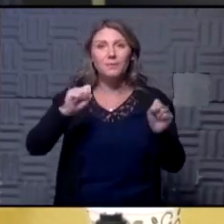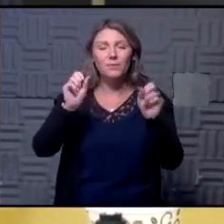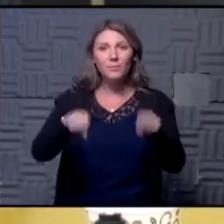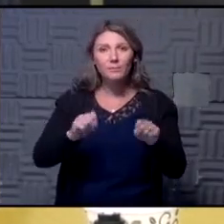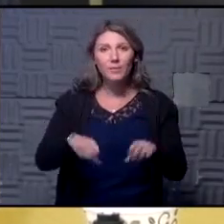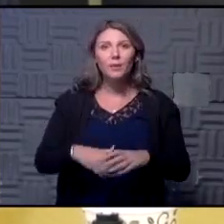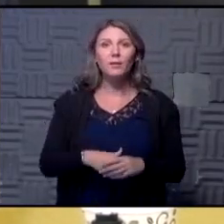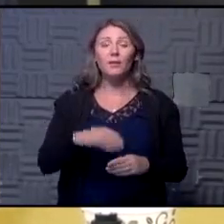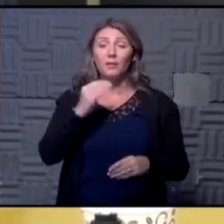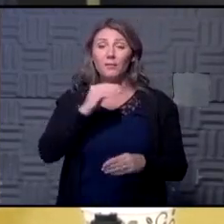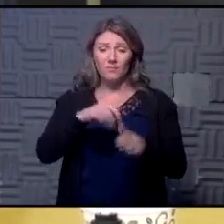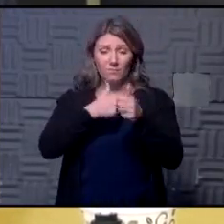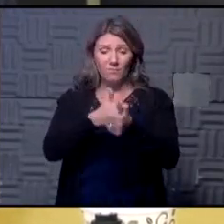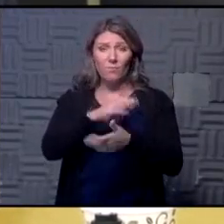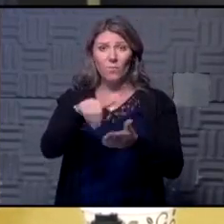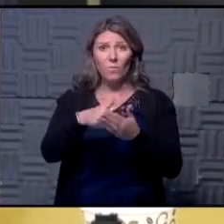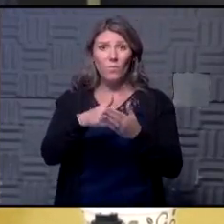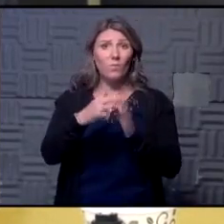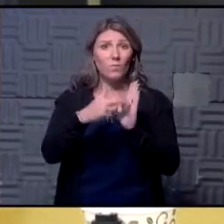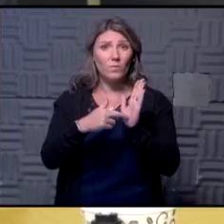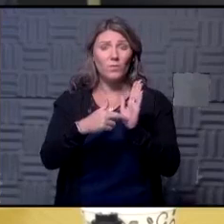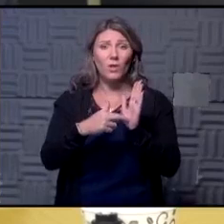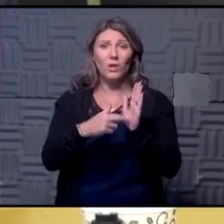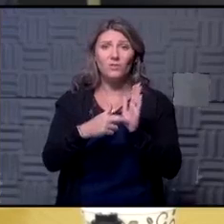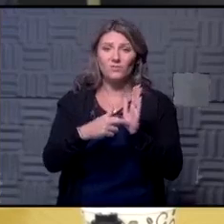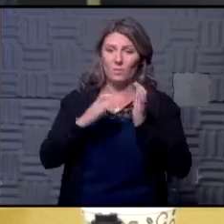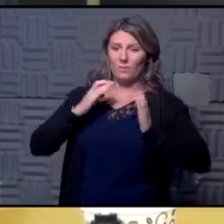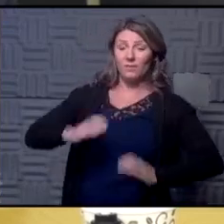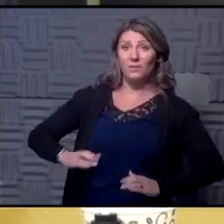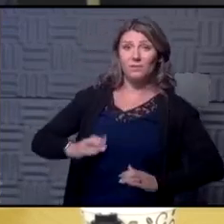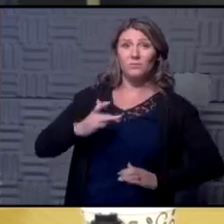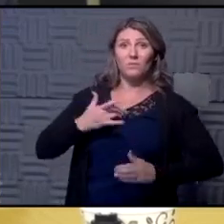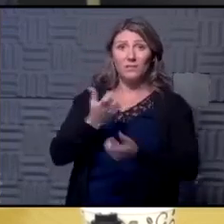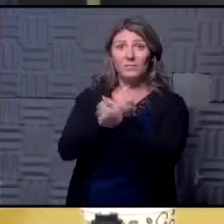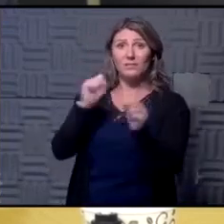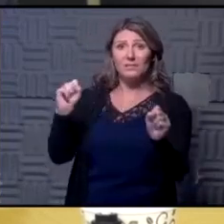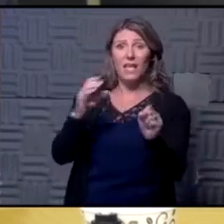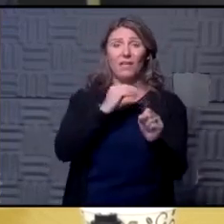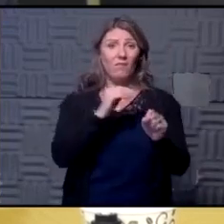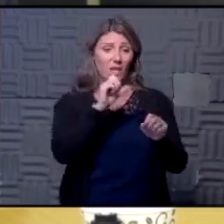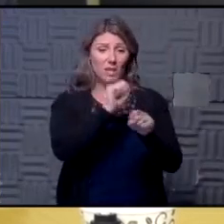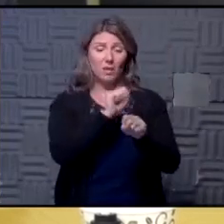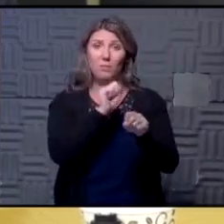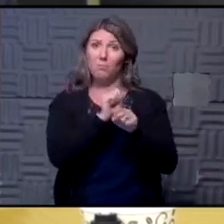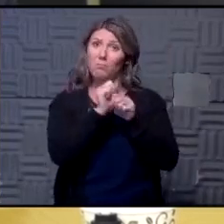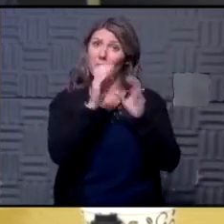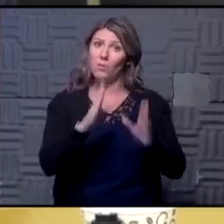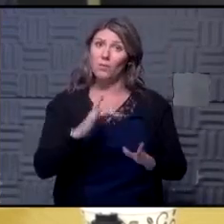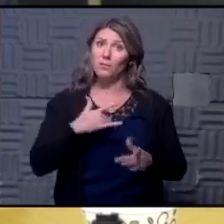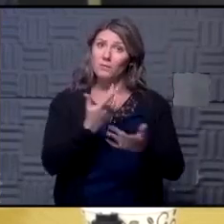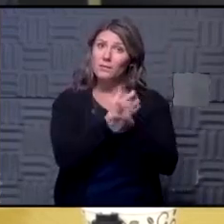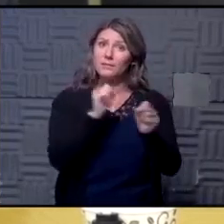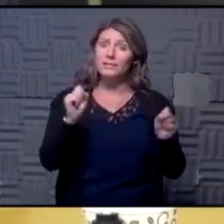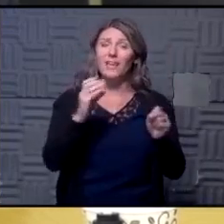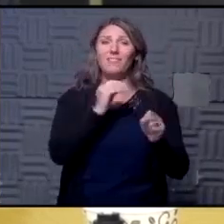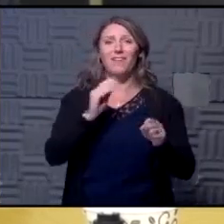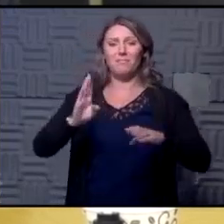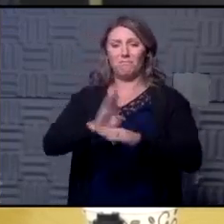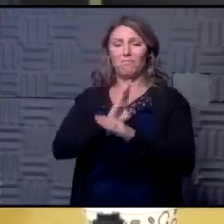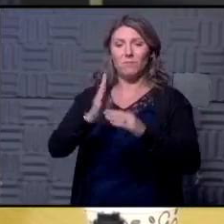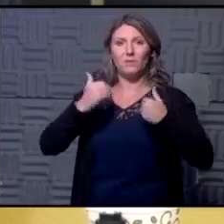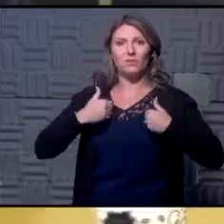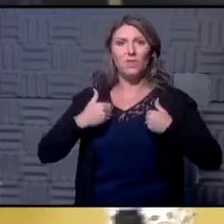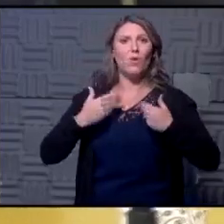and adhere to these guidelines so that the customer feels safe the employees feel safe and the business owner is safe as well